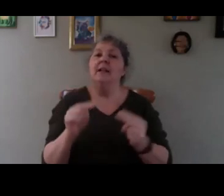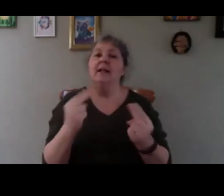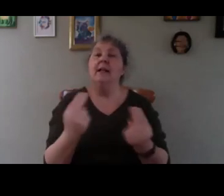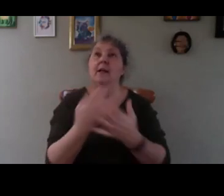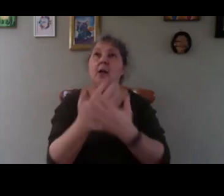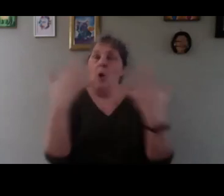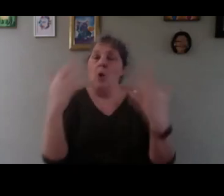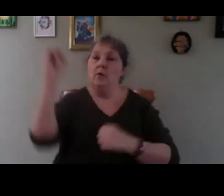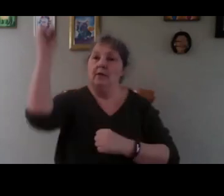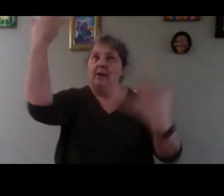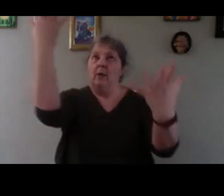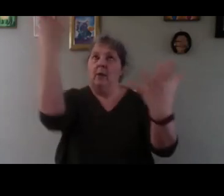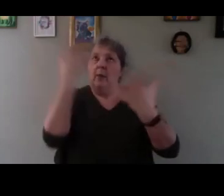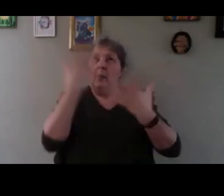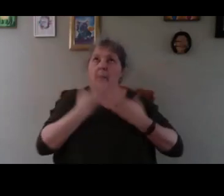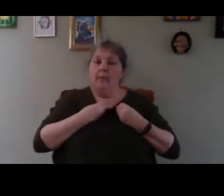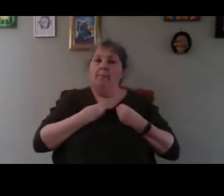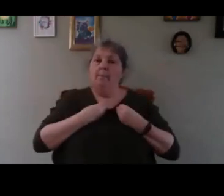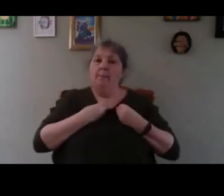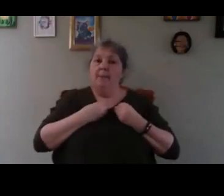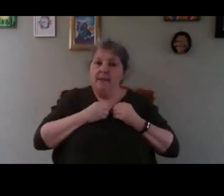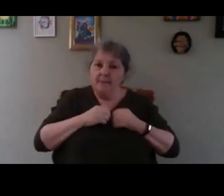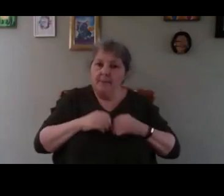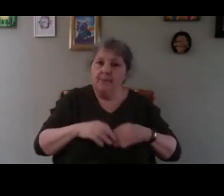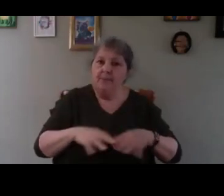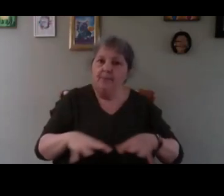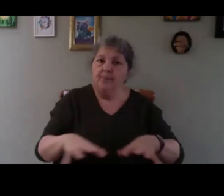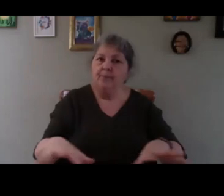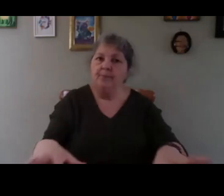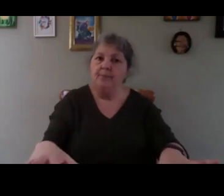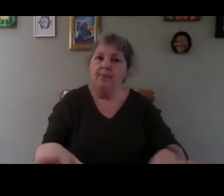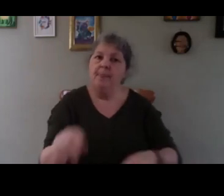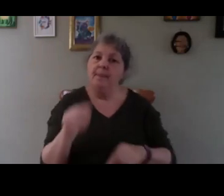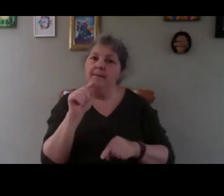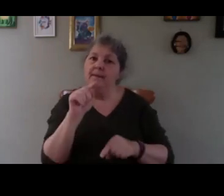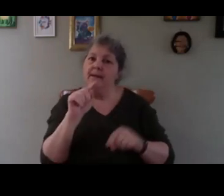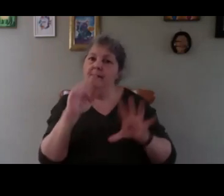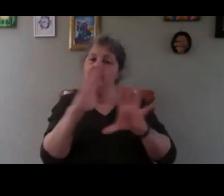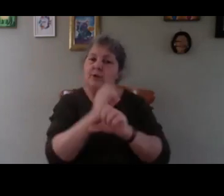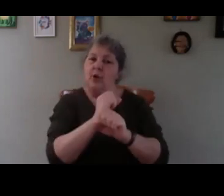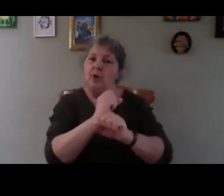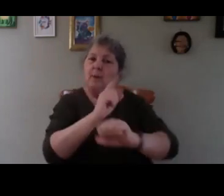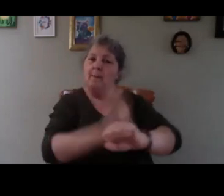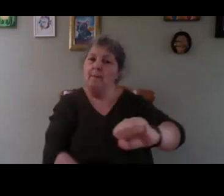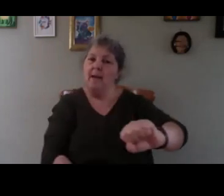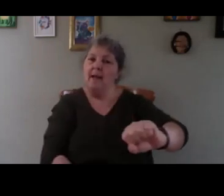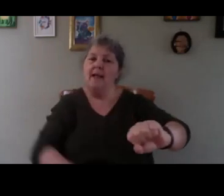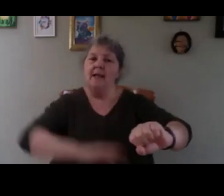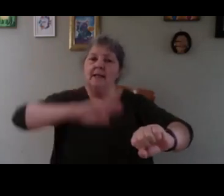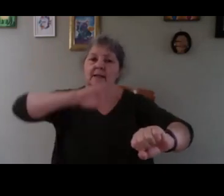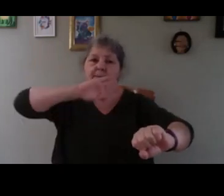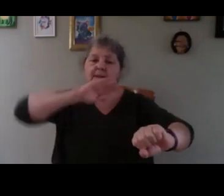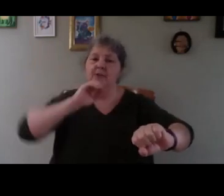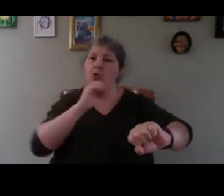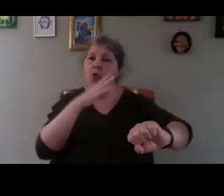as possible just imagine that this bit there is dark black it means that all the light